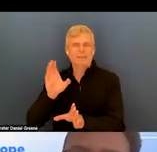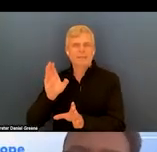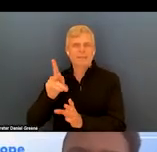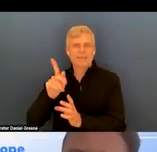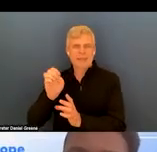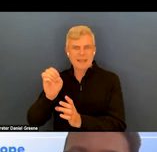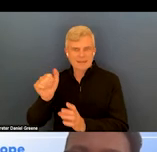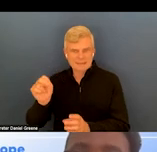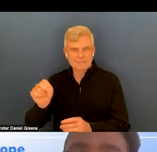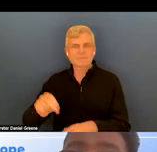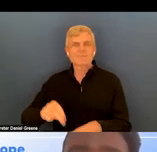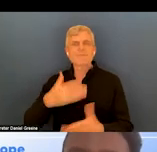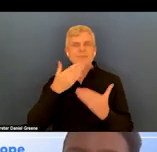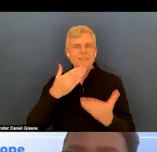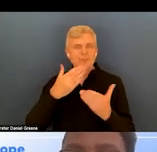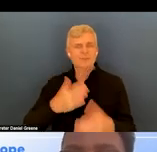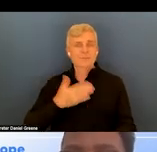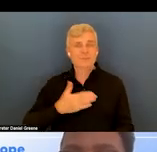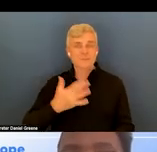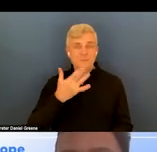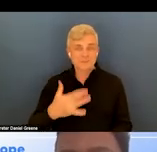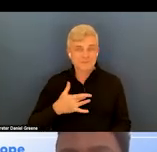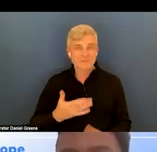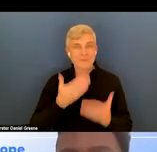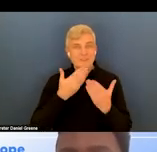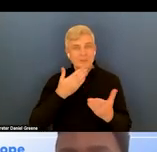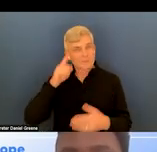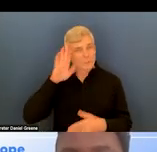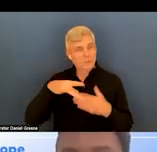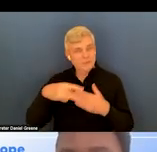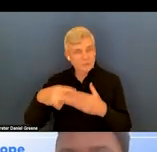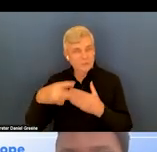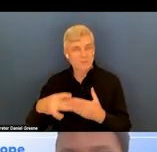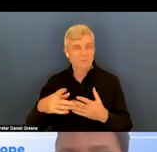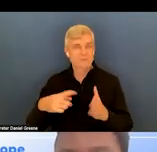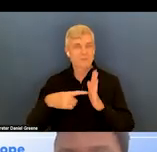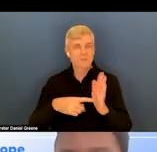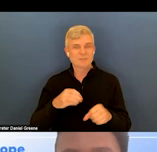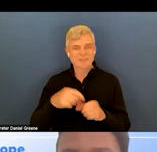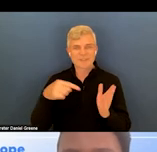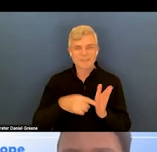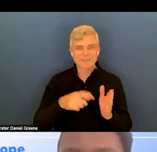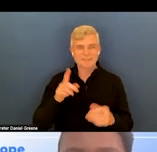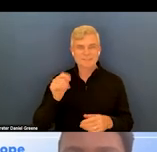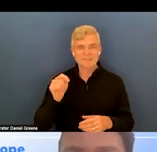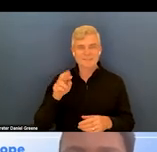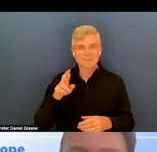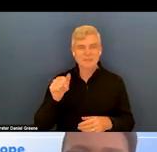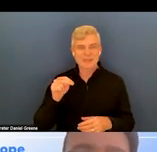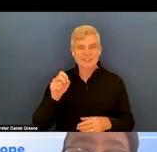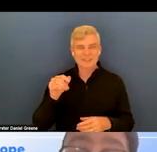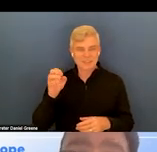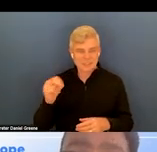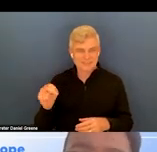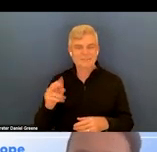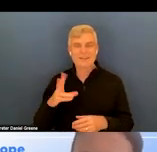so much for the leadership that you've shown in this transition and for your years of work and suicide prevention and with the lifeline. So